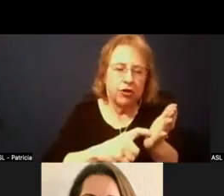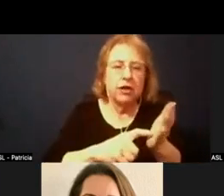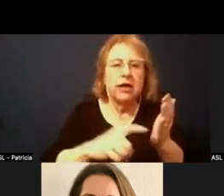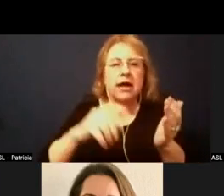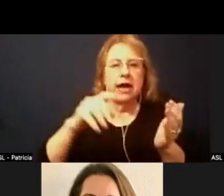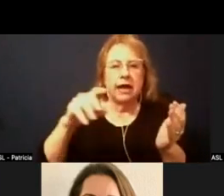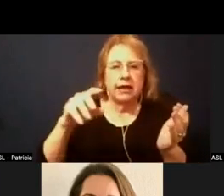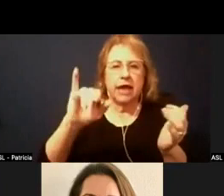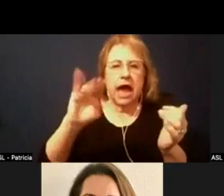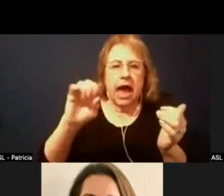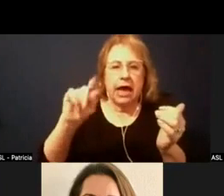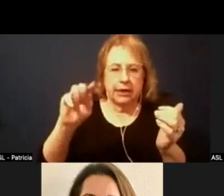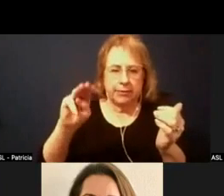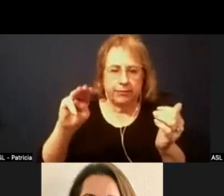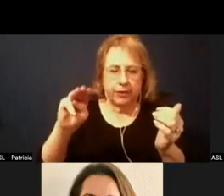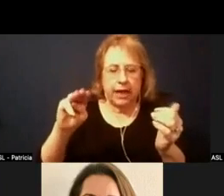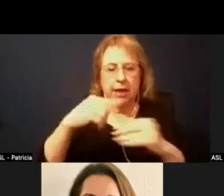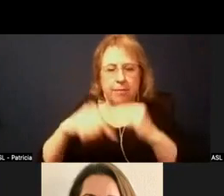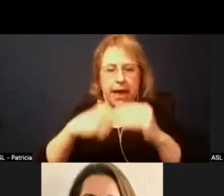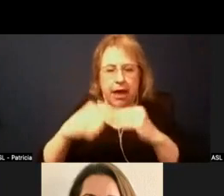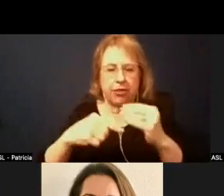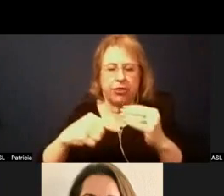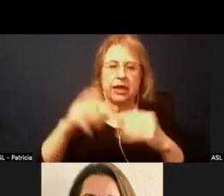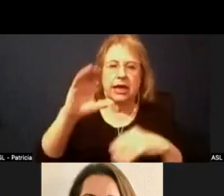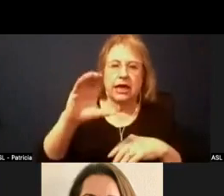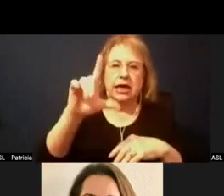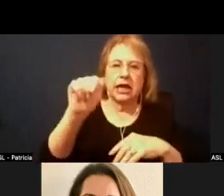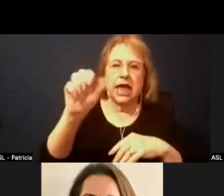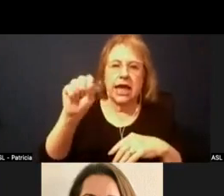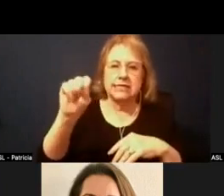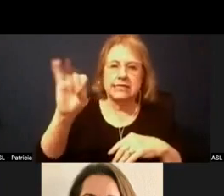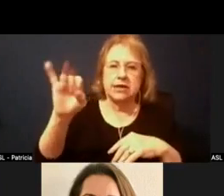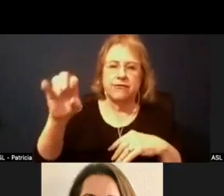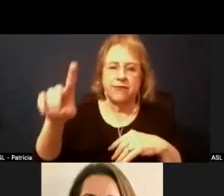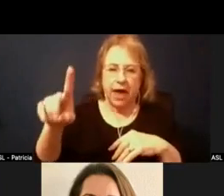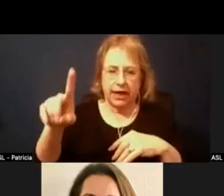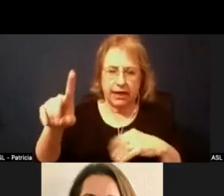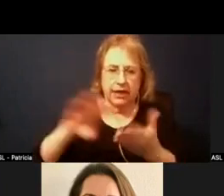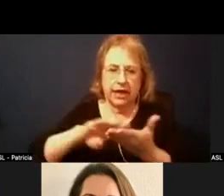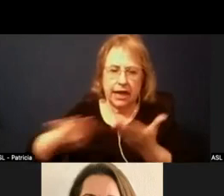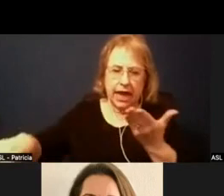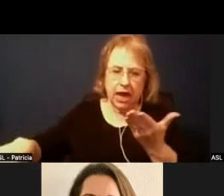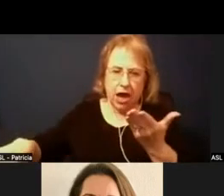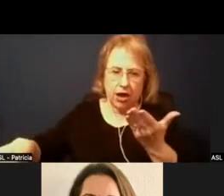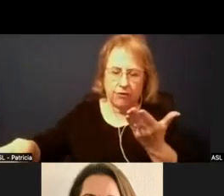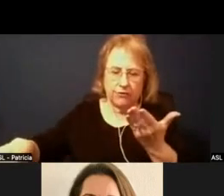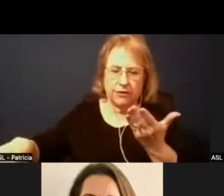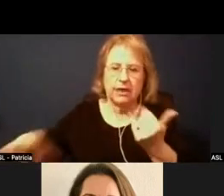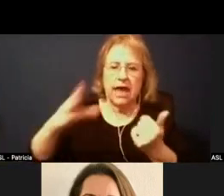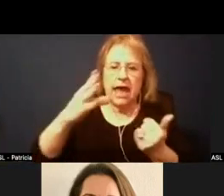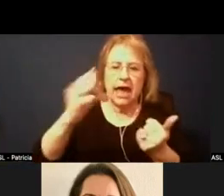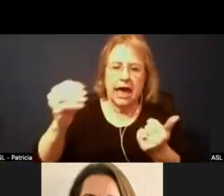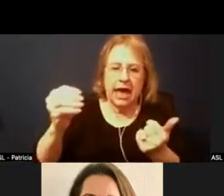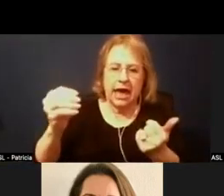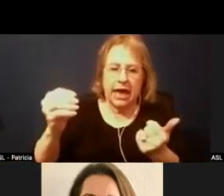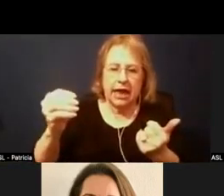the classified layoff resolution. We are meeting with HR tomorrow, and the magical Susan Ranzani